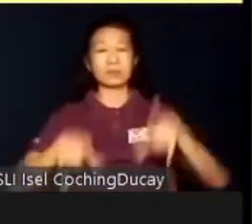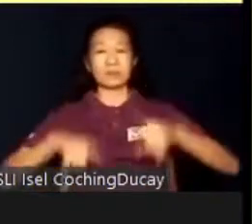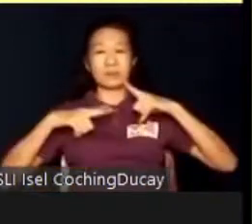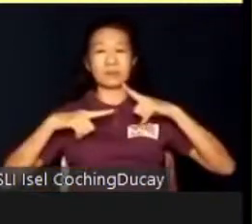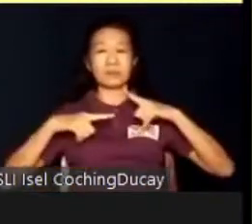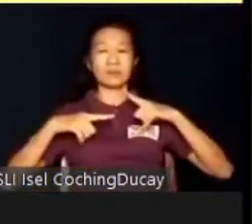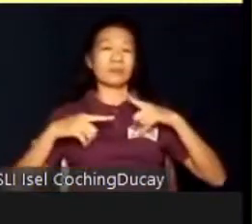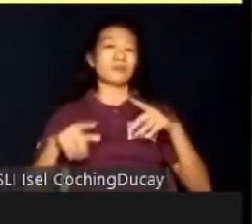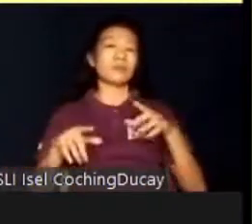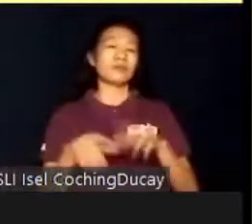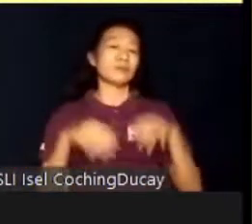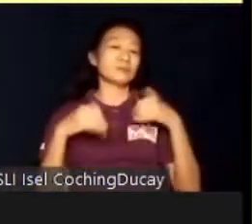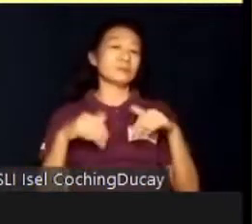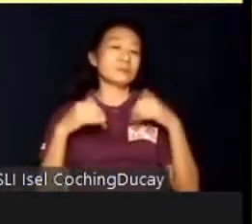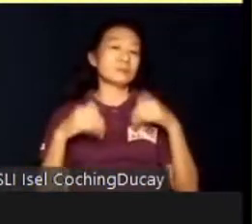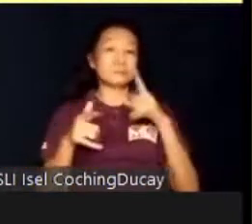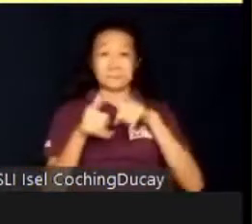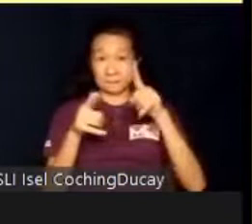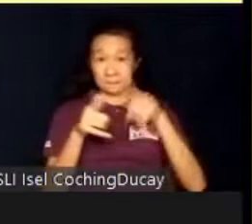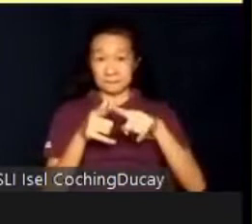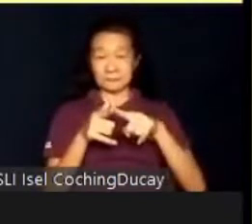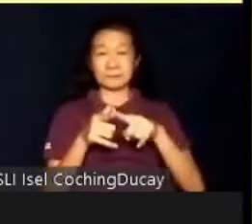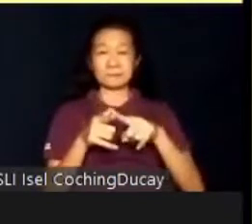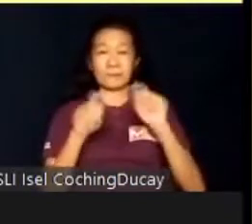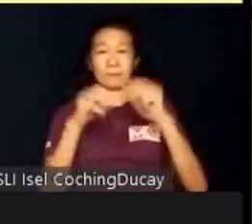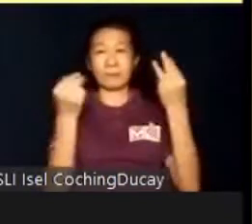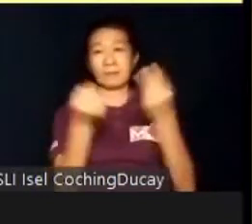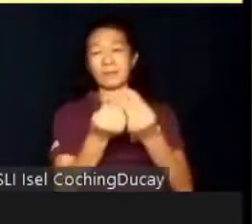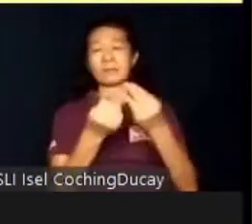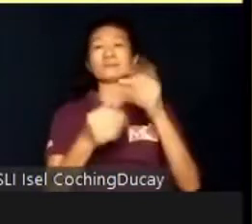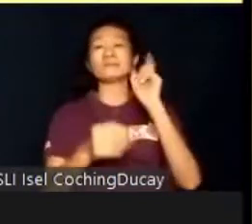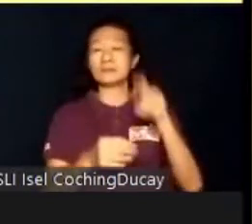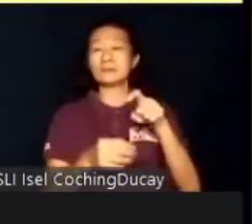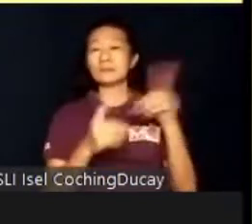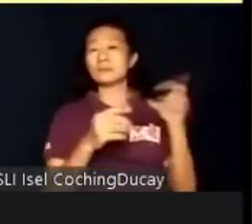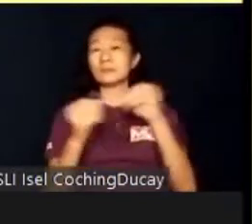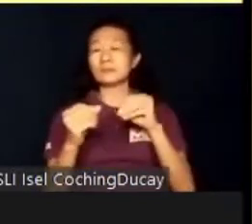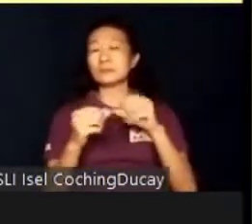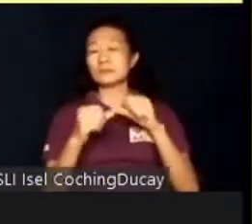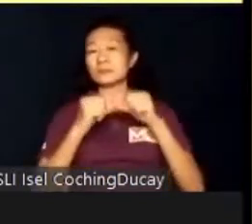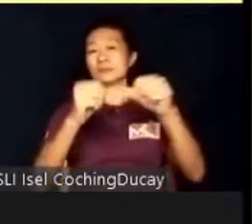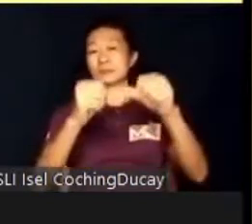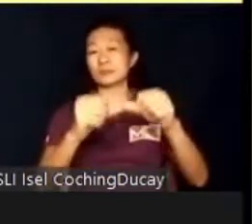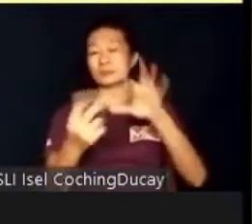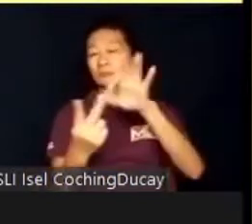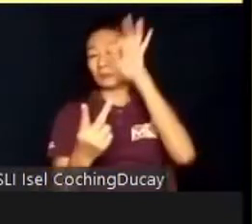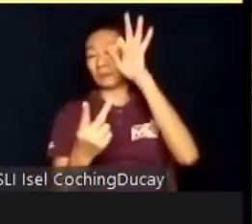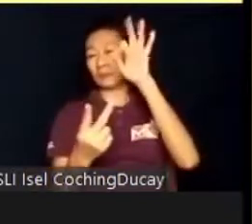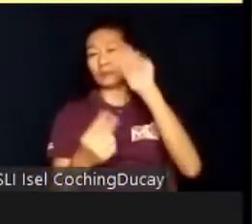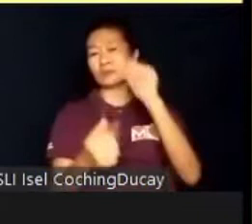leisure? Then, the team should take necessary steps to pursue their chosen track.